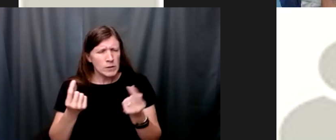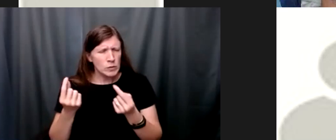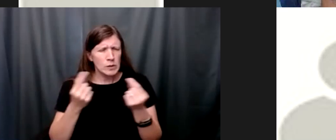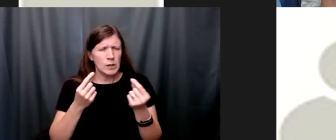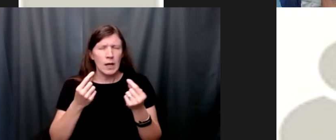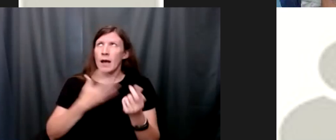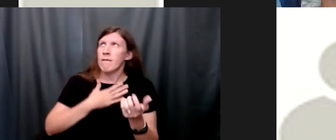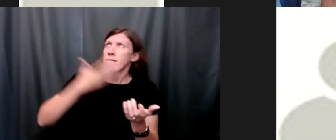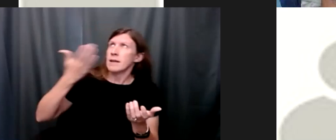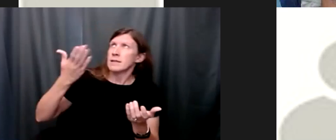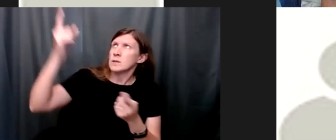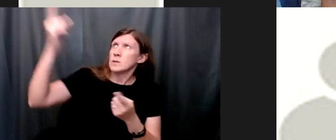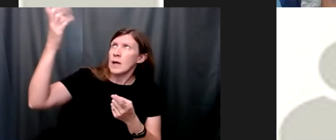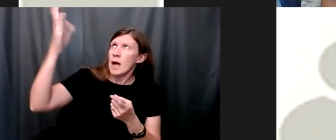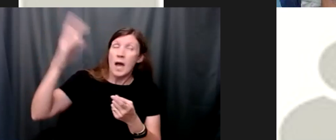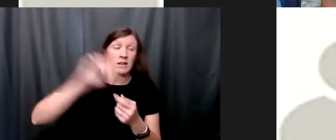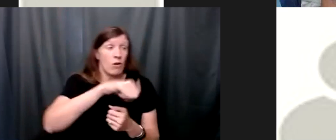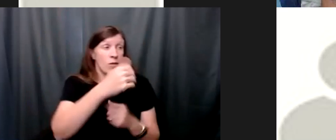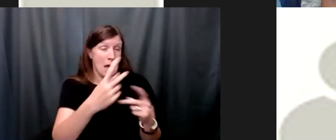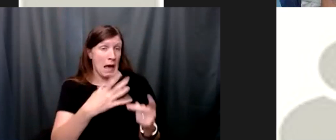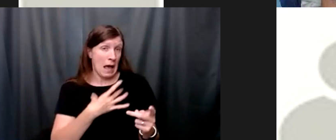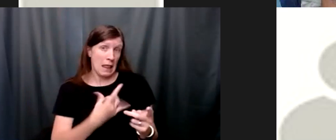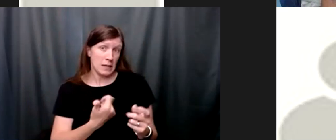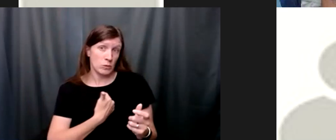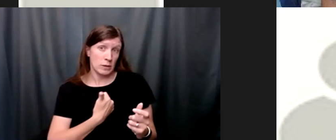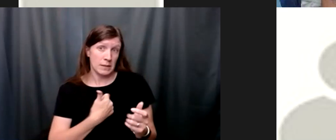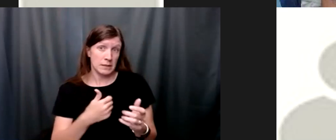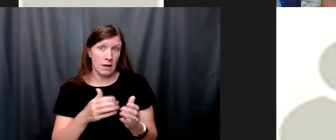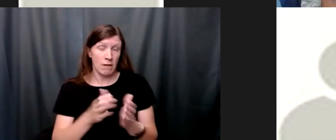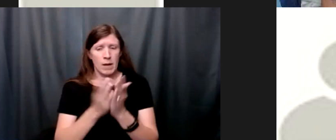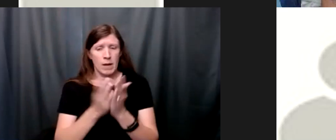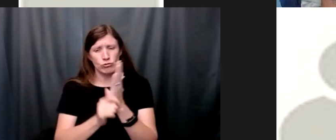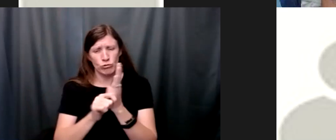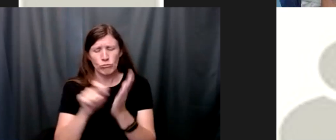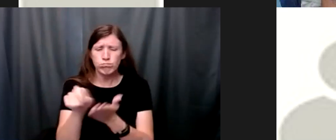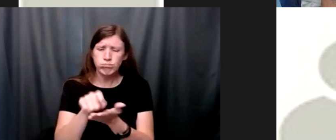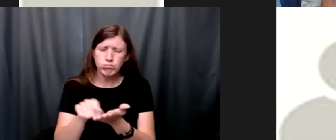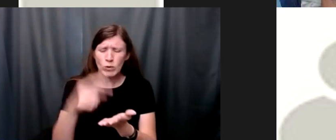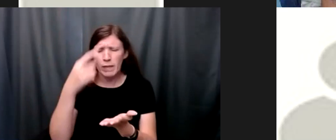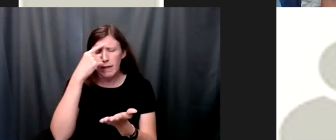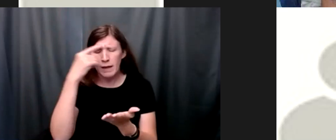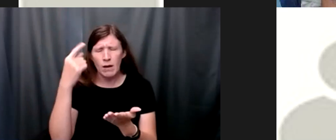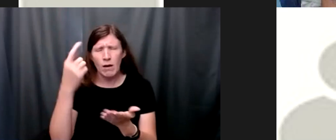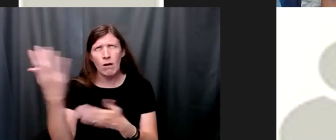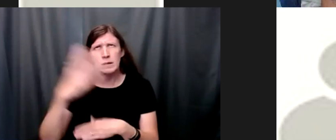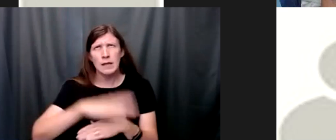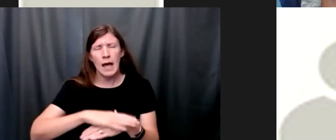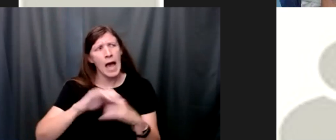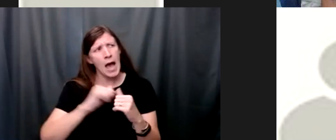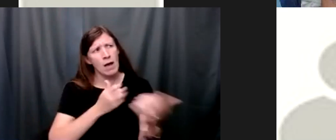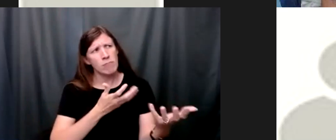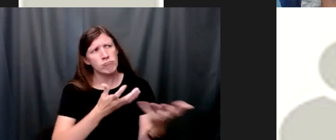i like to do this on my own i write in my journal every day and i try to think through the day how did i treat others